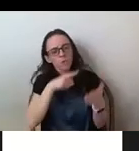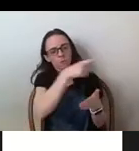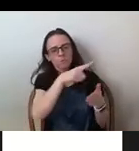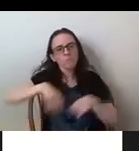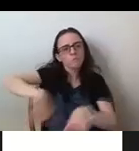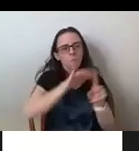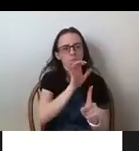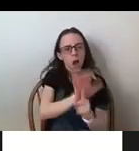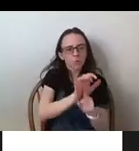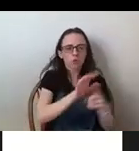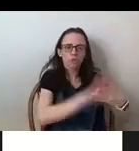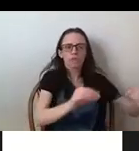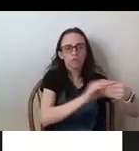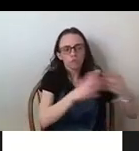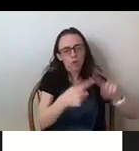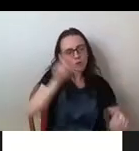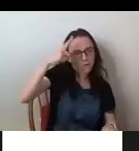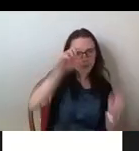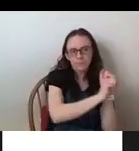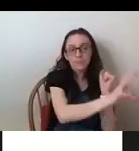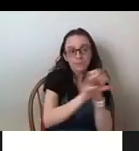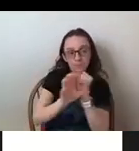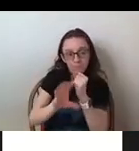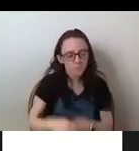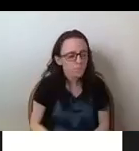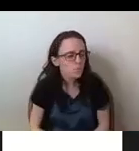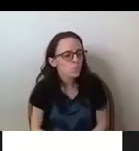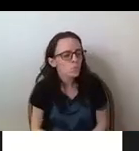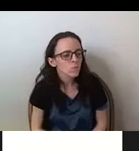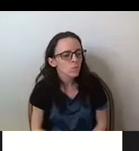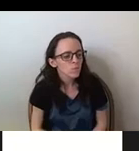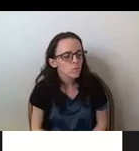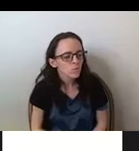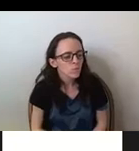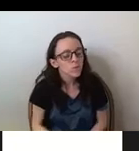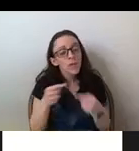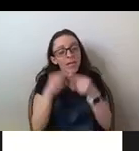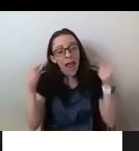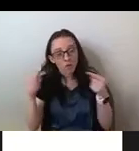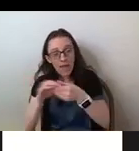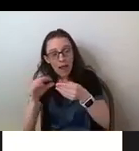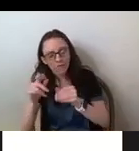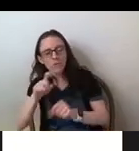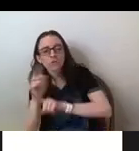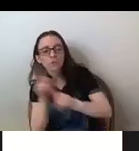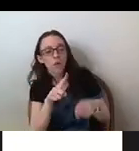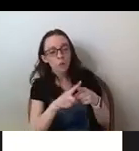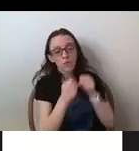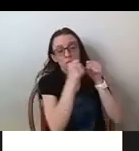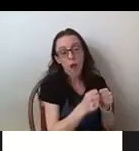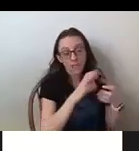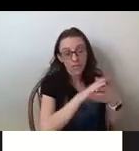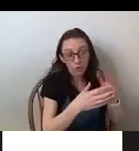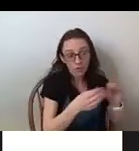discourses from the government are. Counter narratives must respond to the dominant narratives. If the government mainly